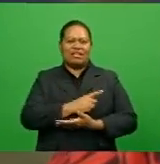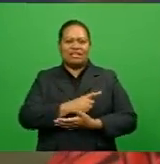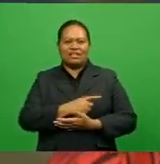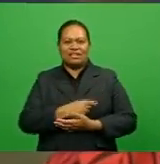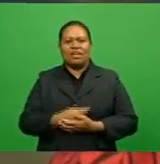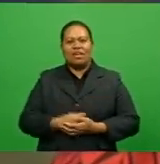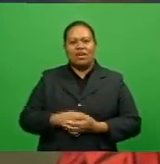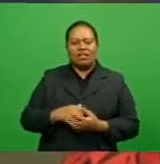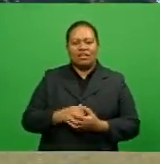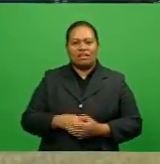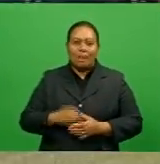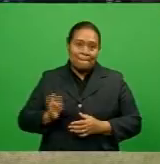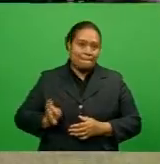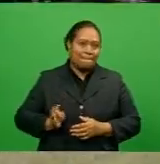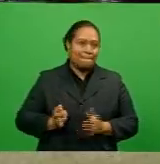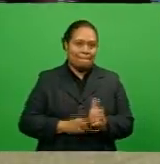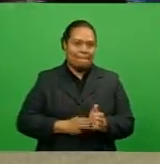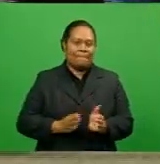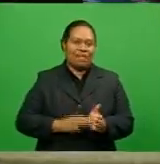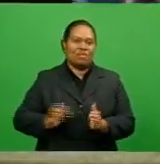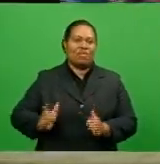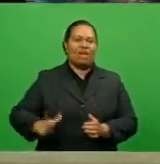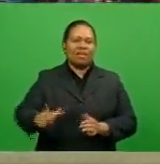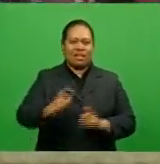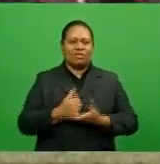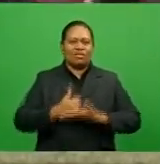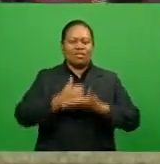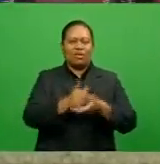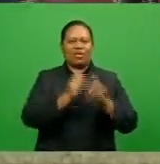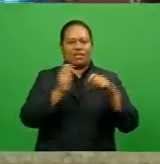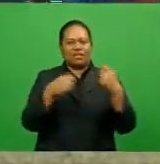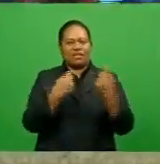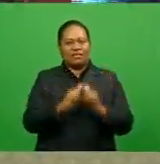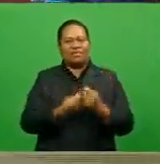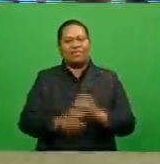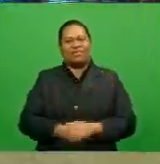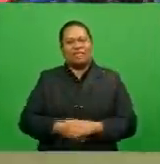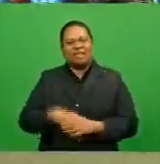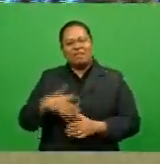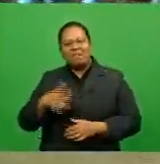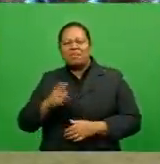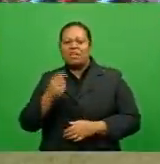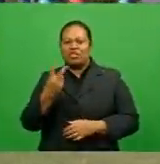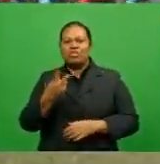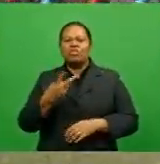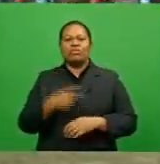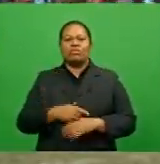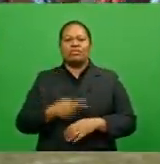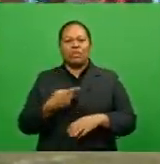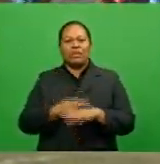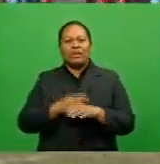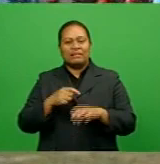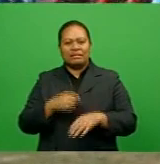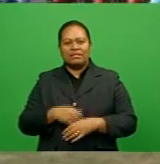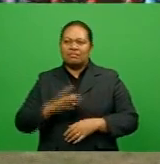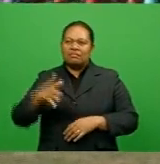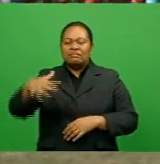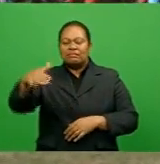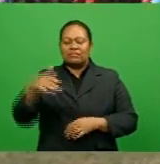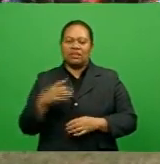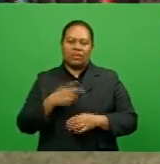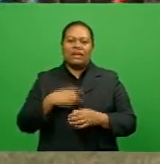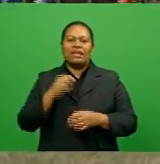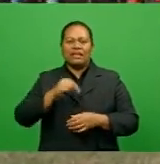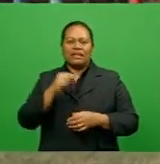Dhomatelebu to come and support the team. Because maybe in a week's time or after two weeks we are going to Vitilebu. So we need their support there too.